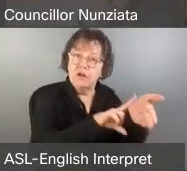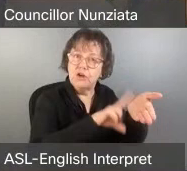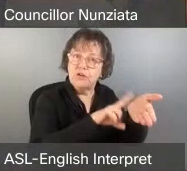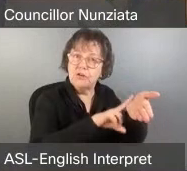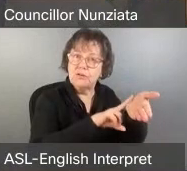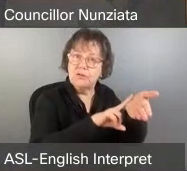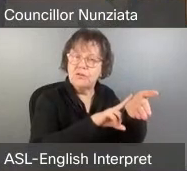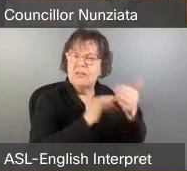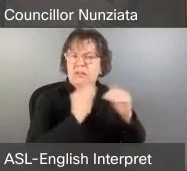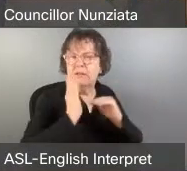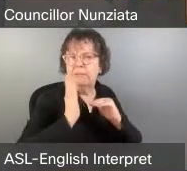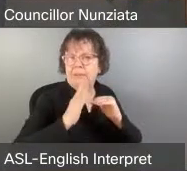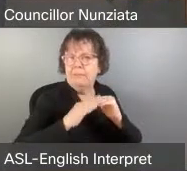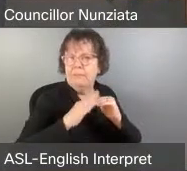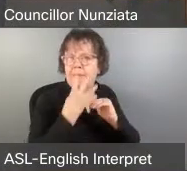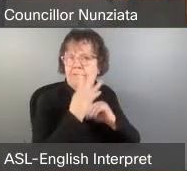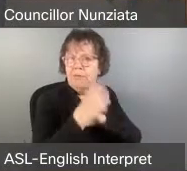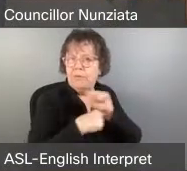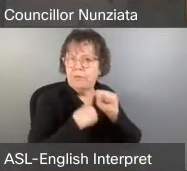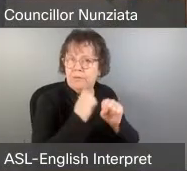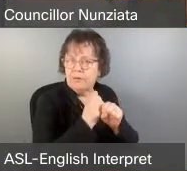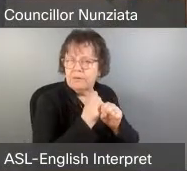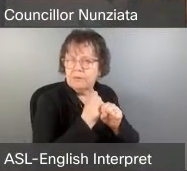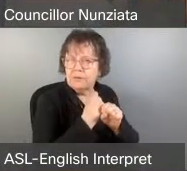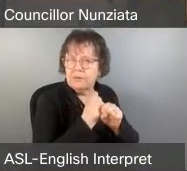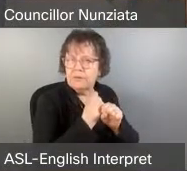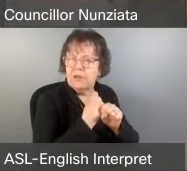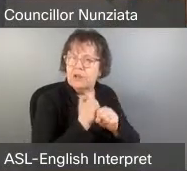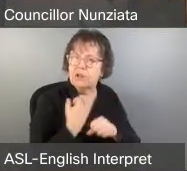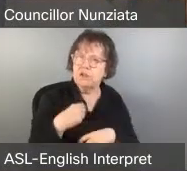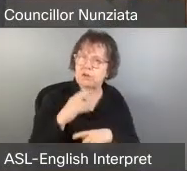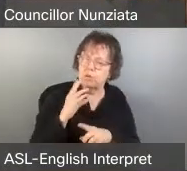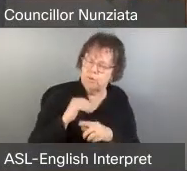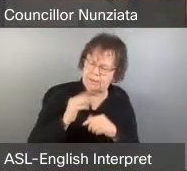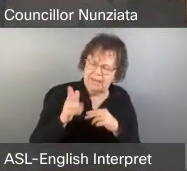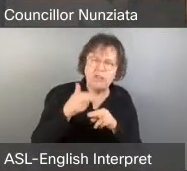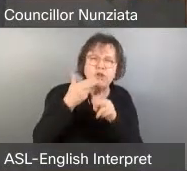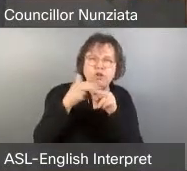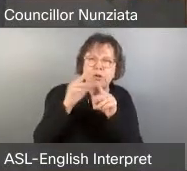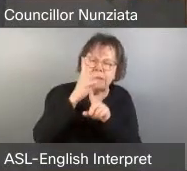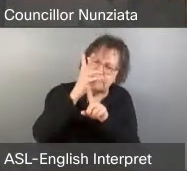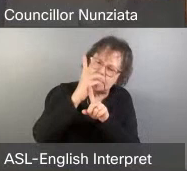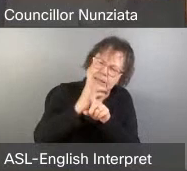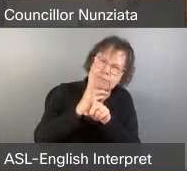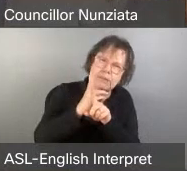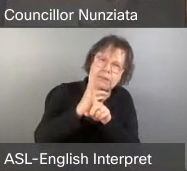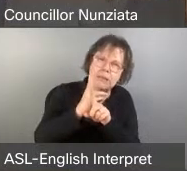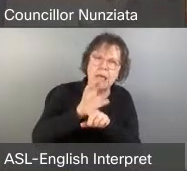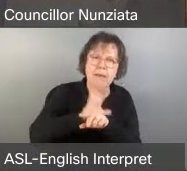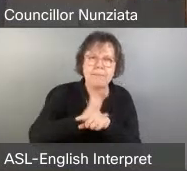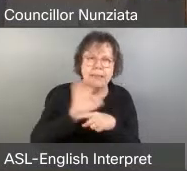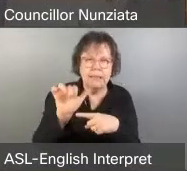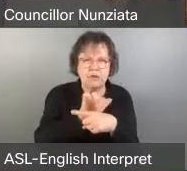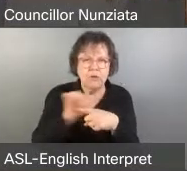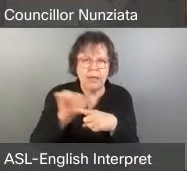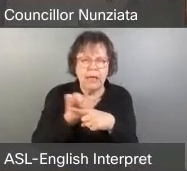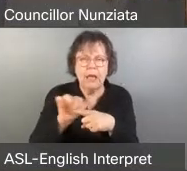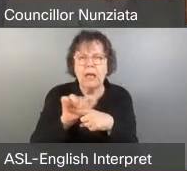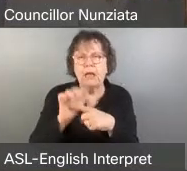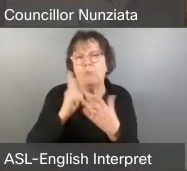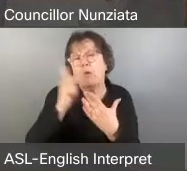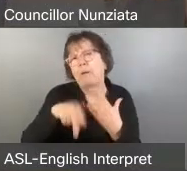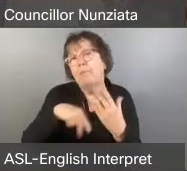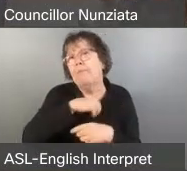around a minimum of four years. So in a nurse. mere six months, the police training program covers defense tactics,